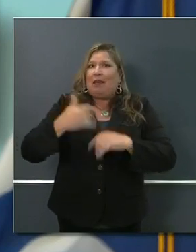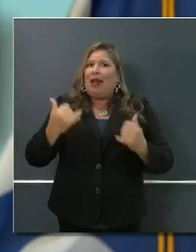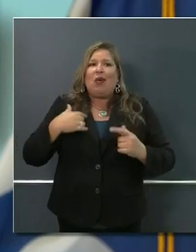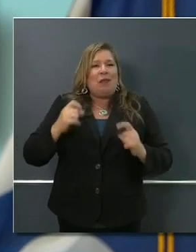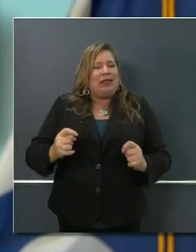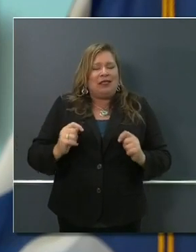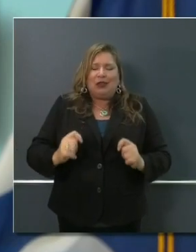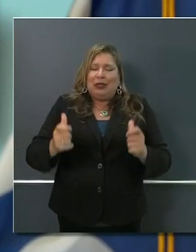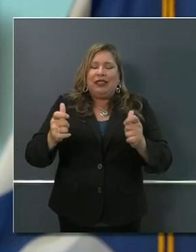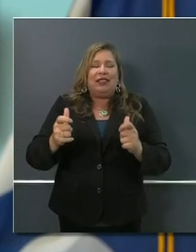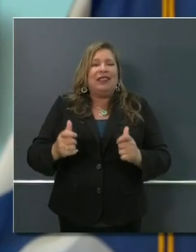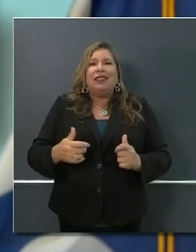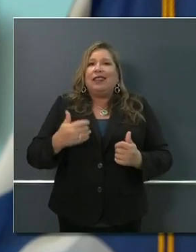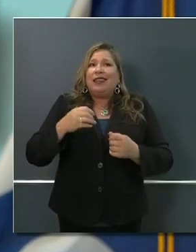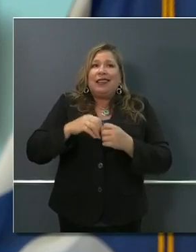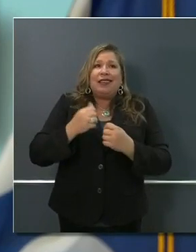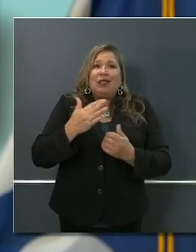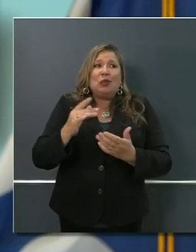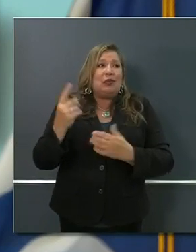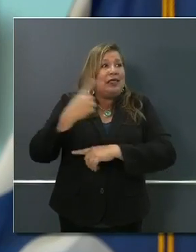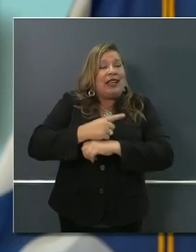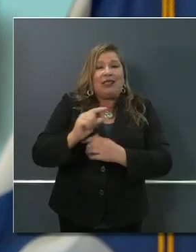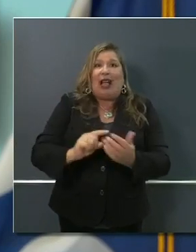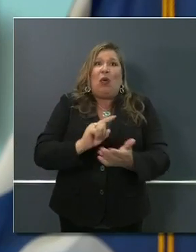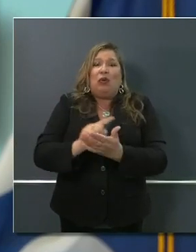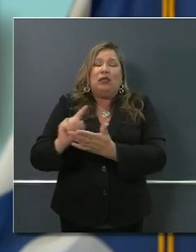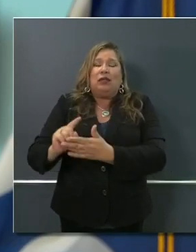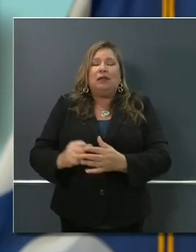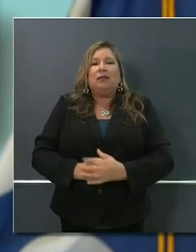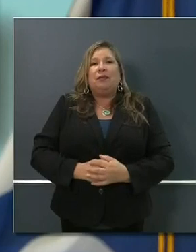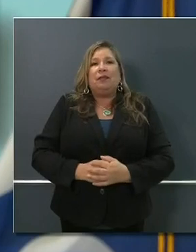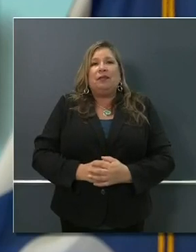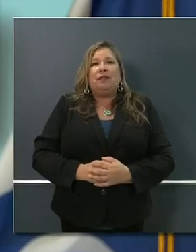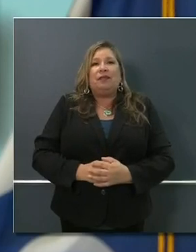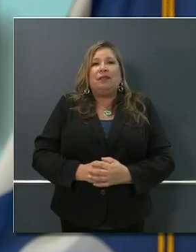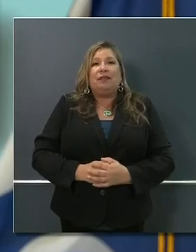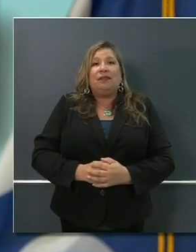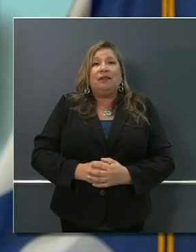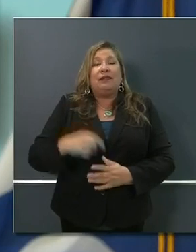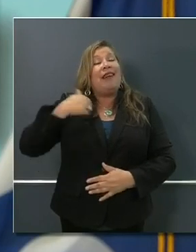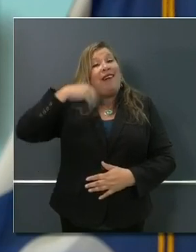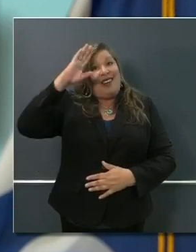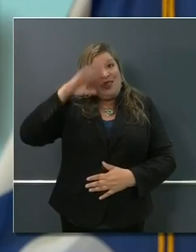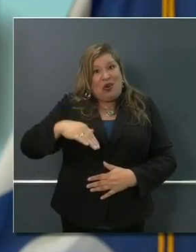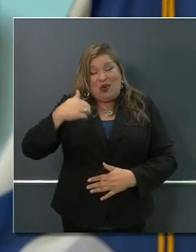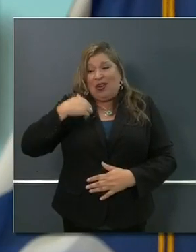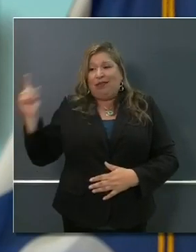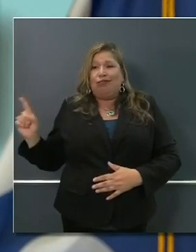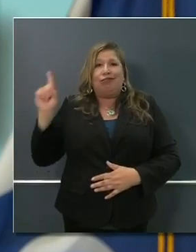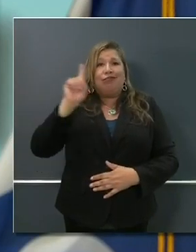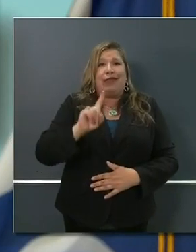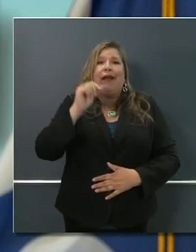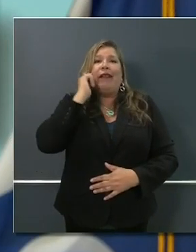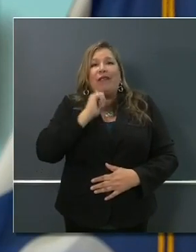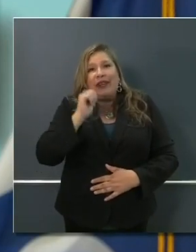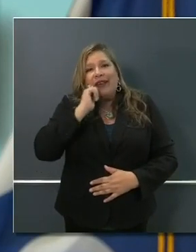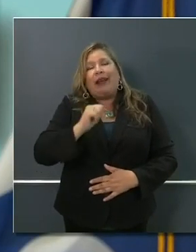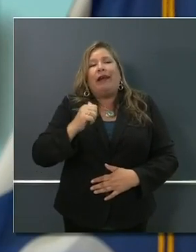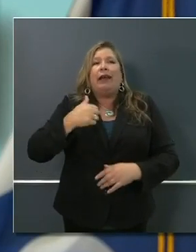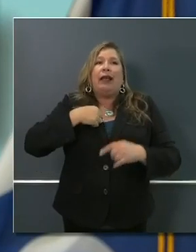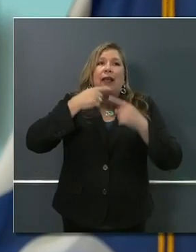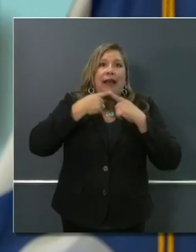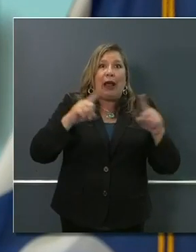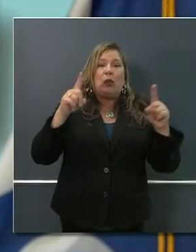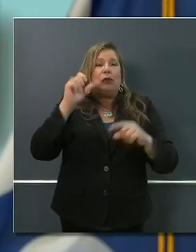to do in hours. And I recognize every day I come here making announcements, also following up on previous announcements